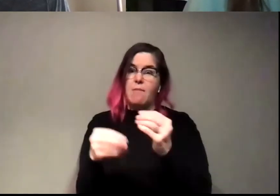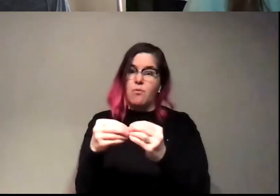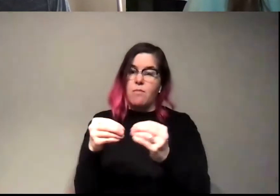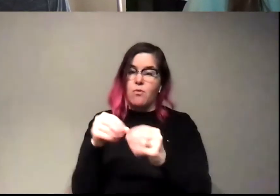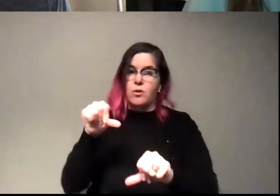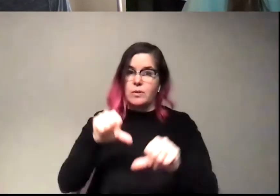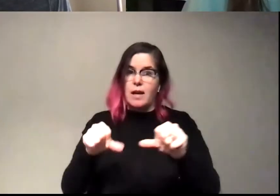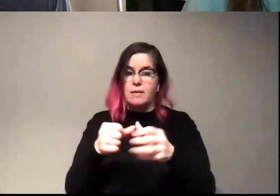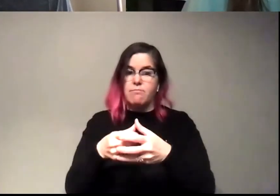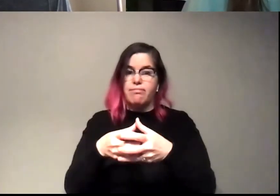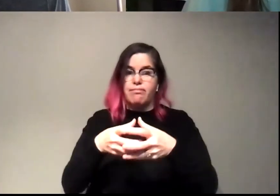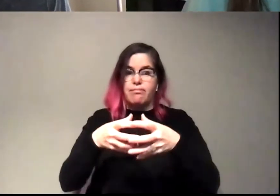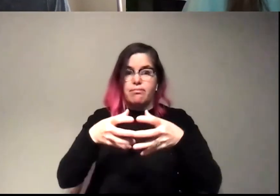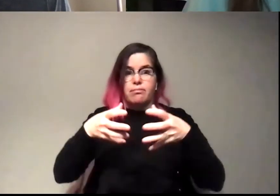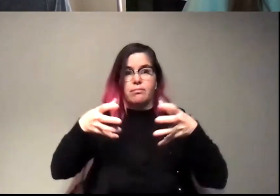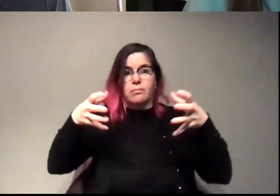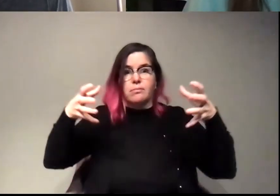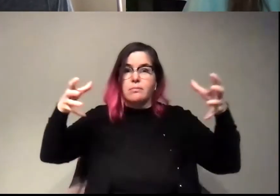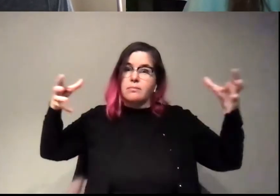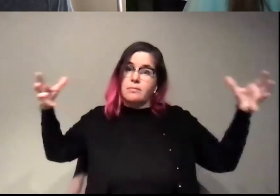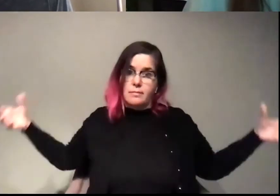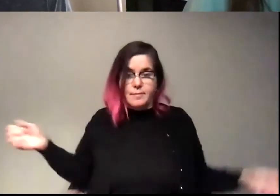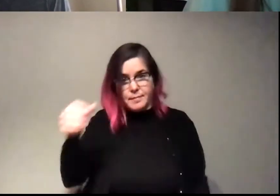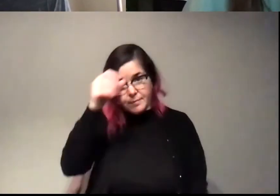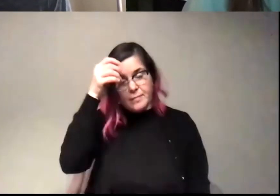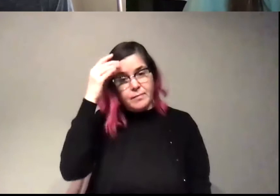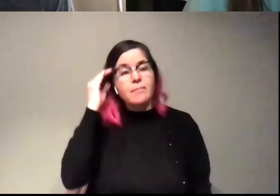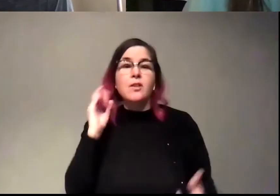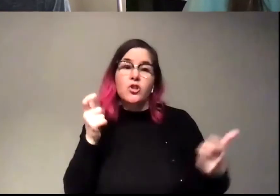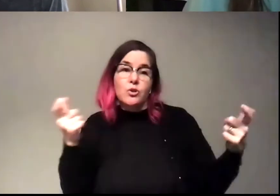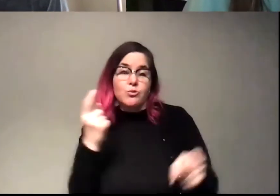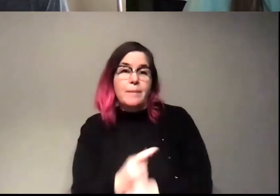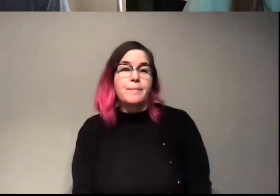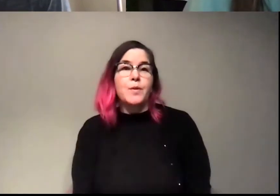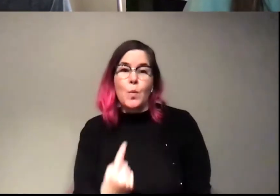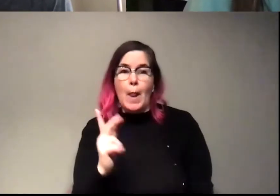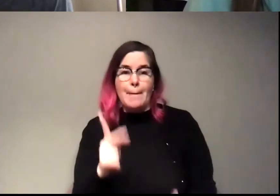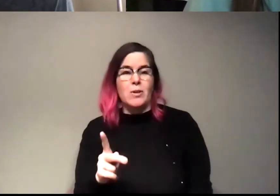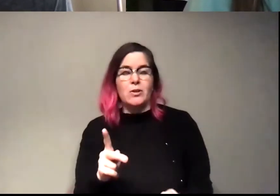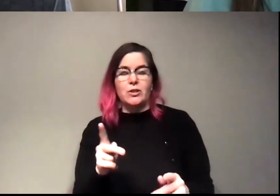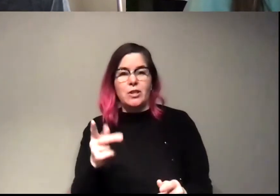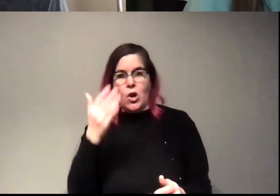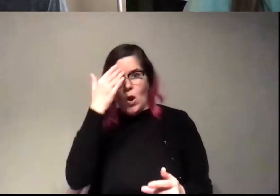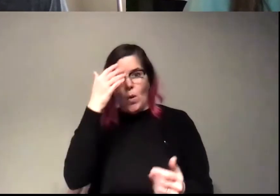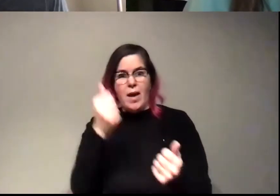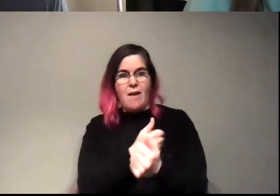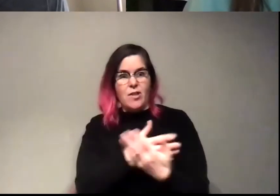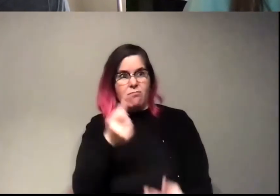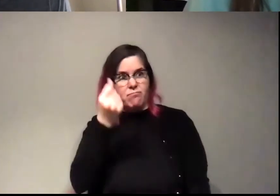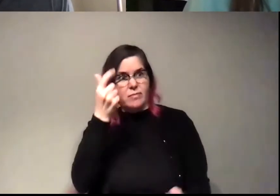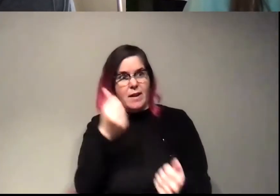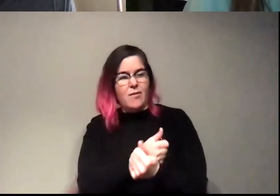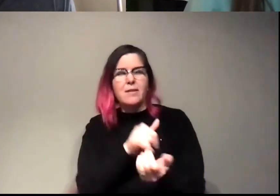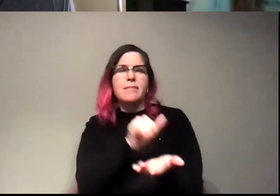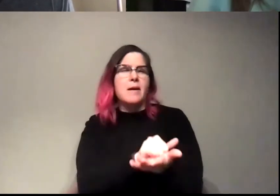large. Yeah. Person cannot possibly wrap their minds around all of it. For